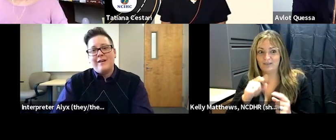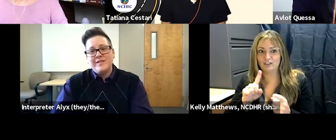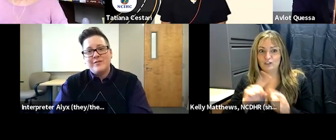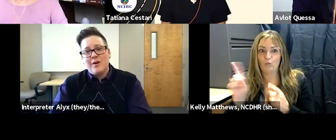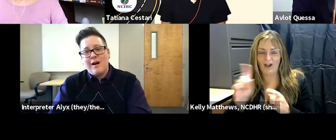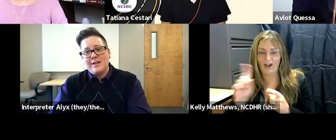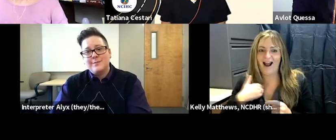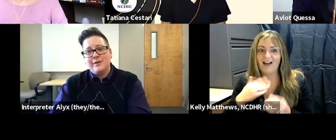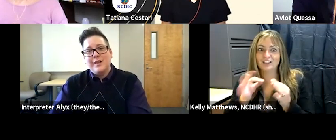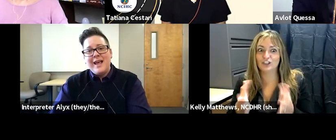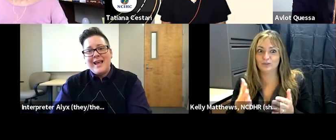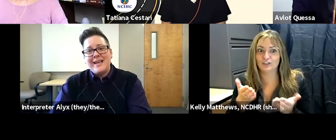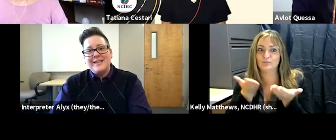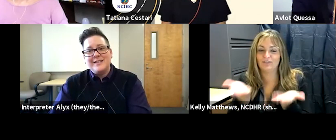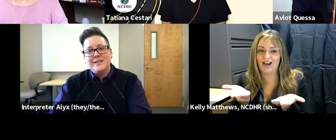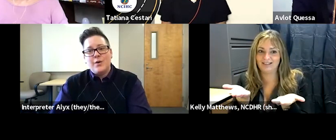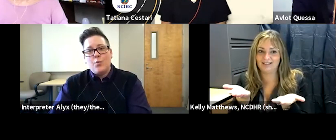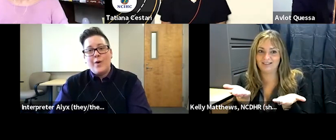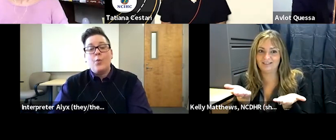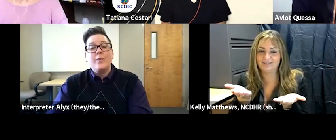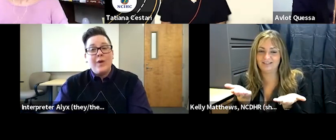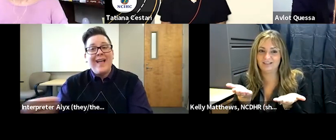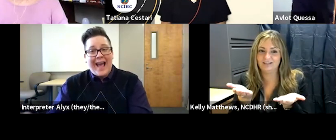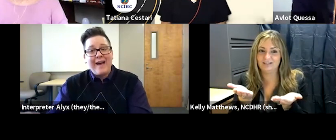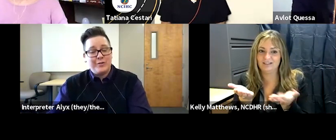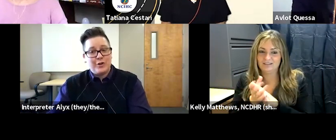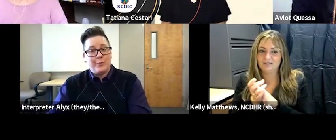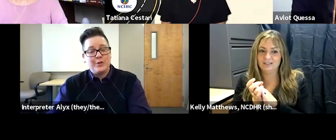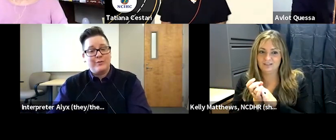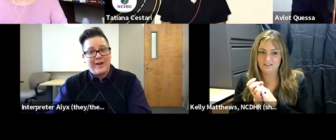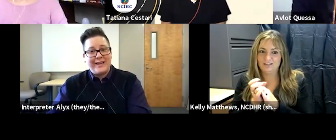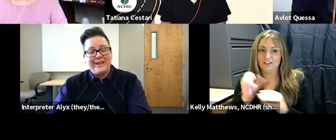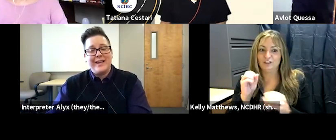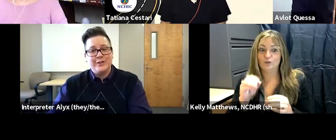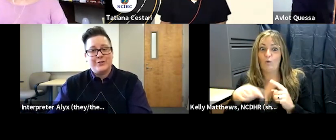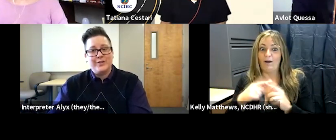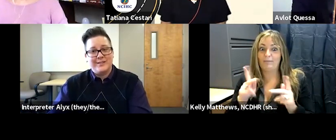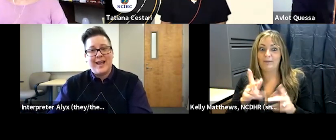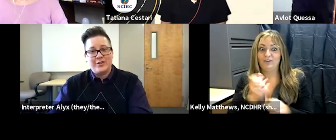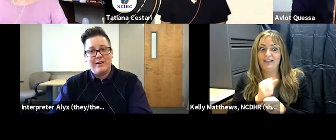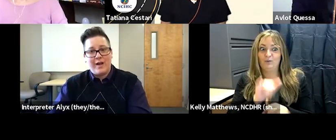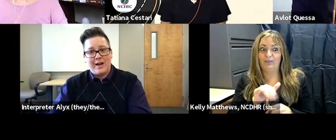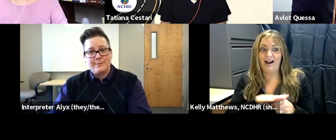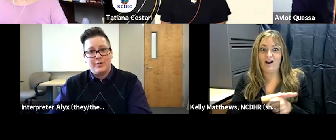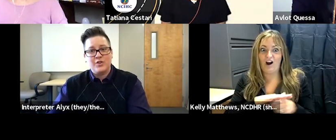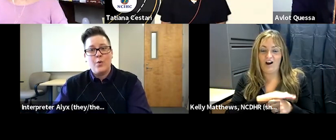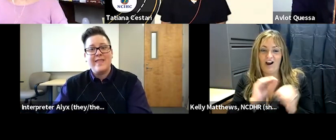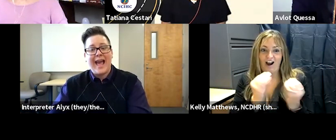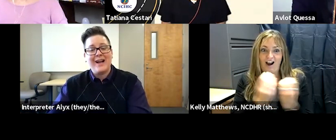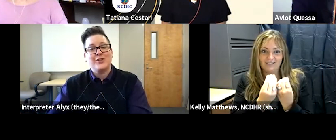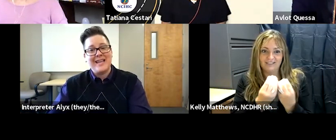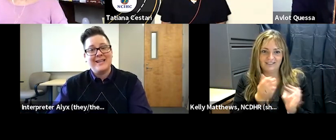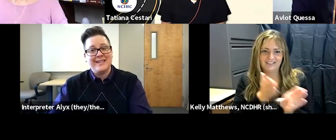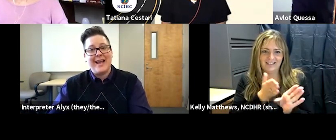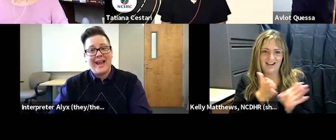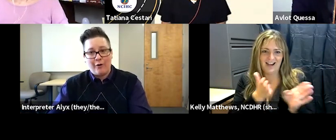part of deaf strong hospital is where we will have interpreters provided in a certain section of the hospital so when